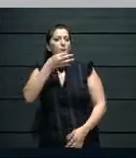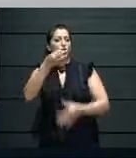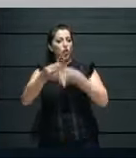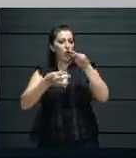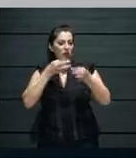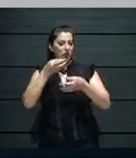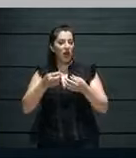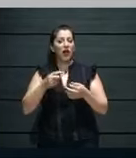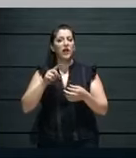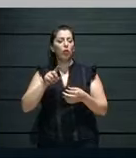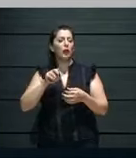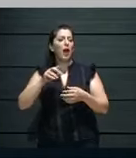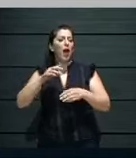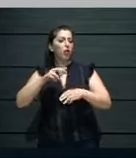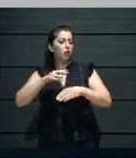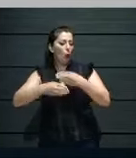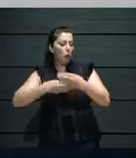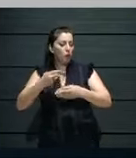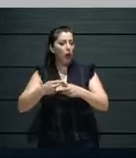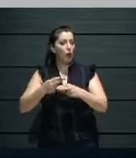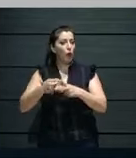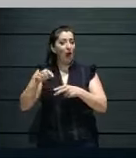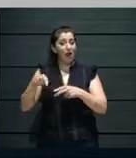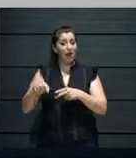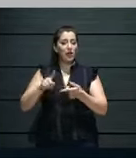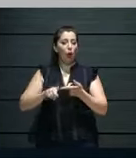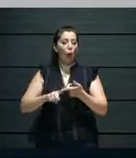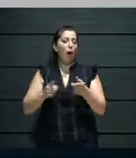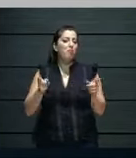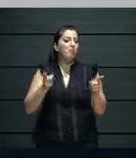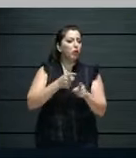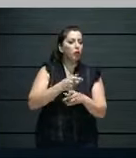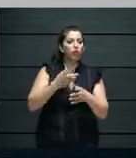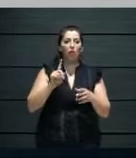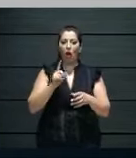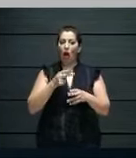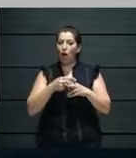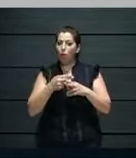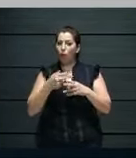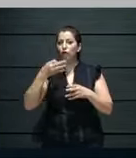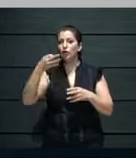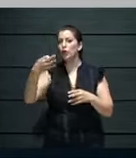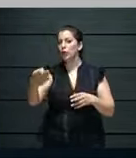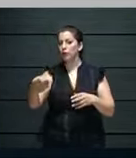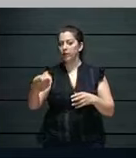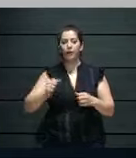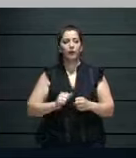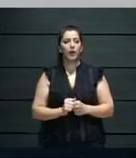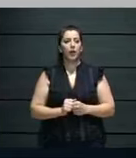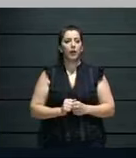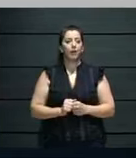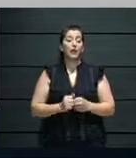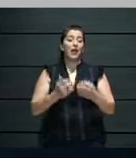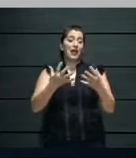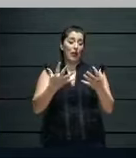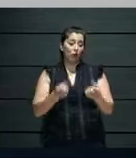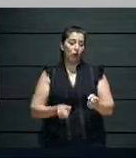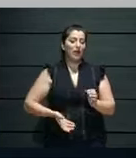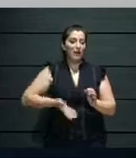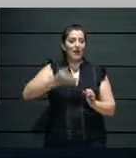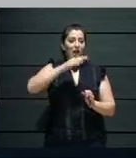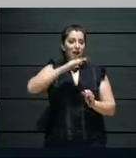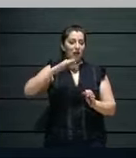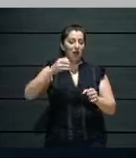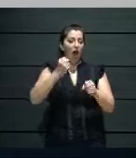we restructured because obviously we needed more people in the marketing team rather than the, um, the physical side of things. So the production